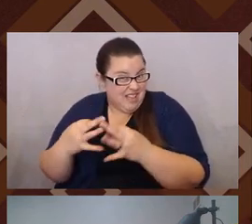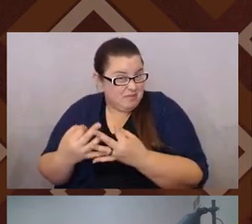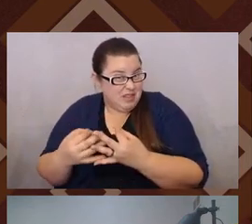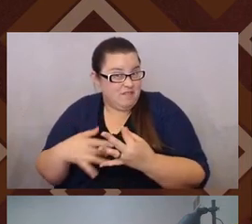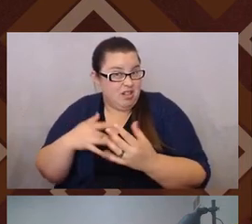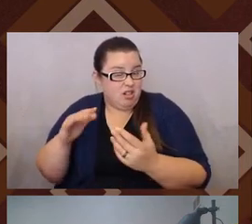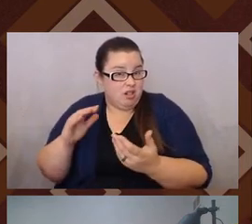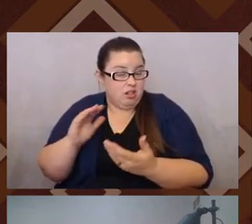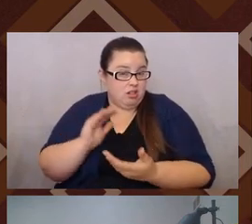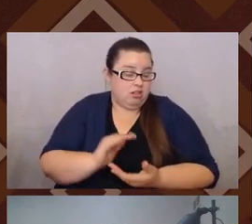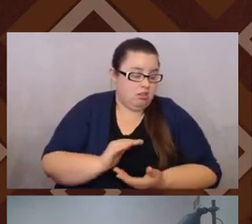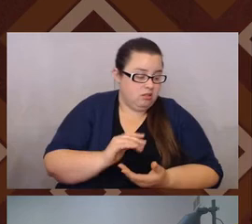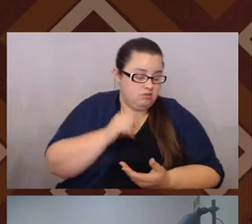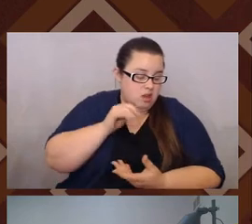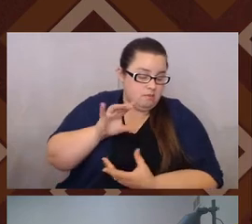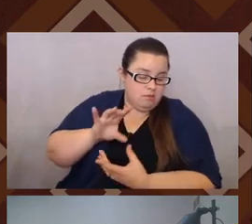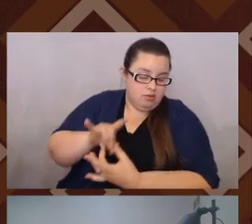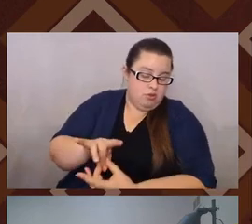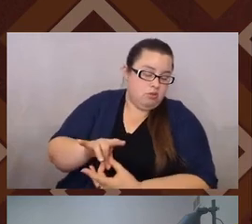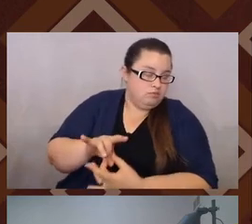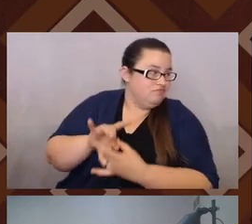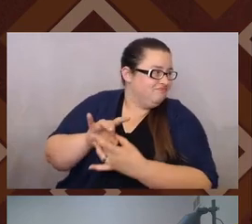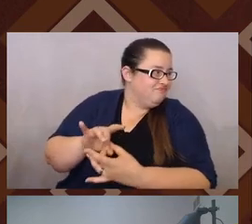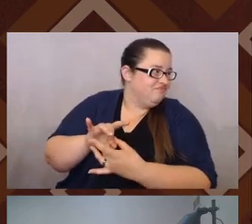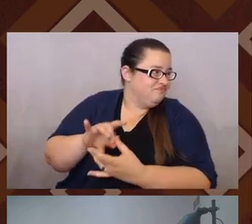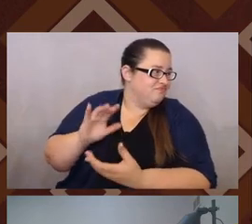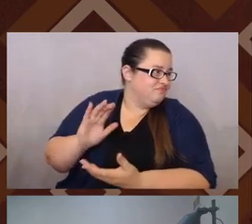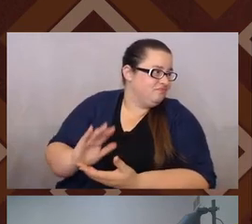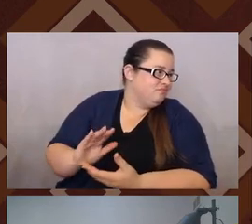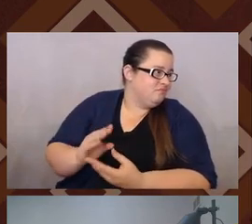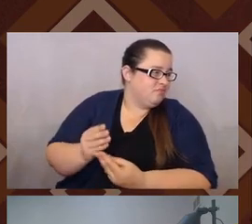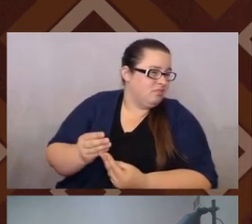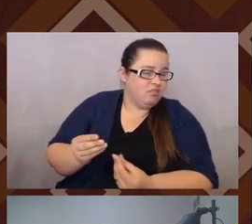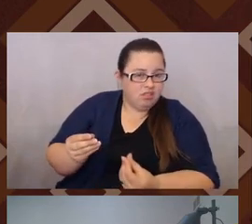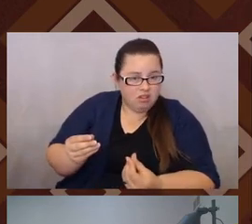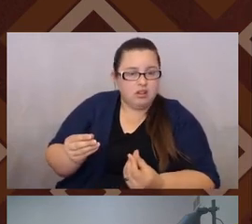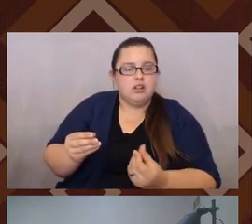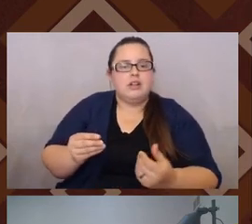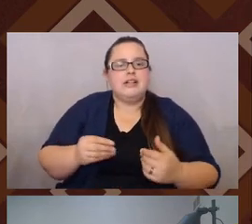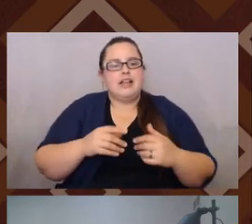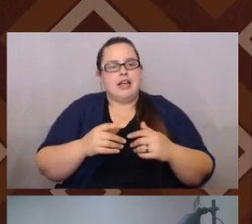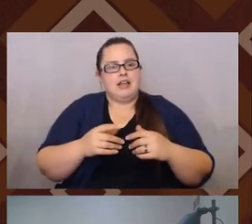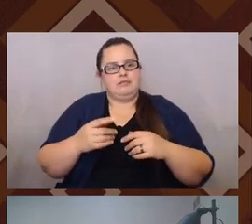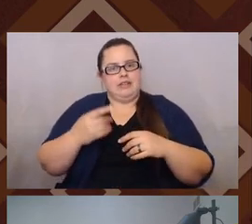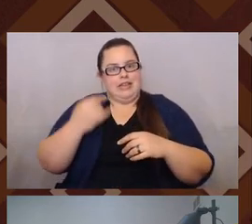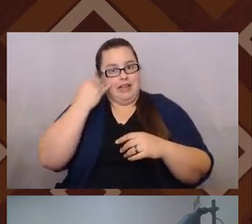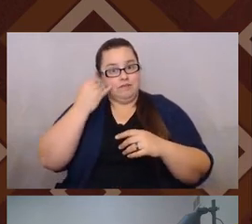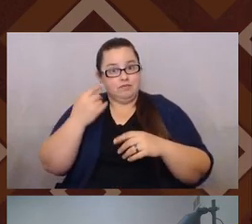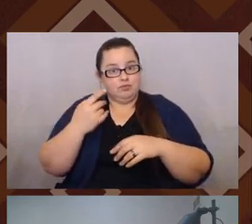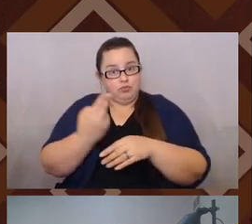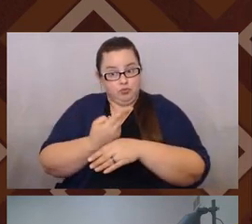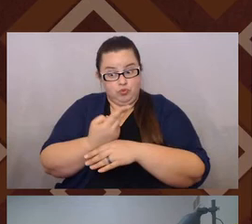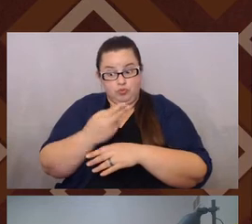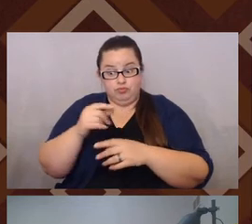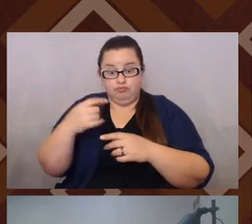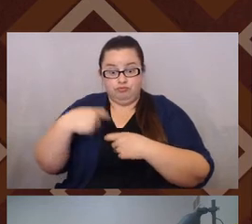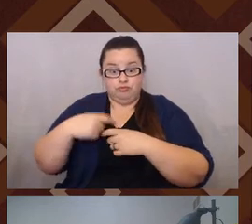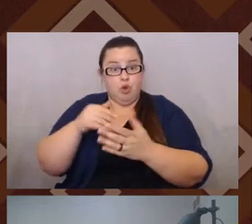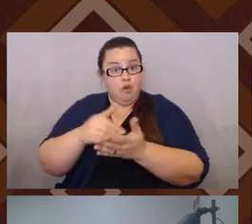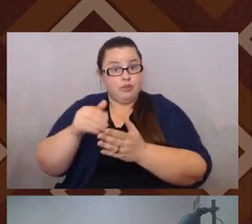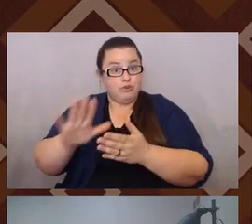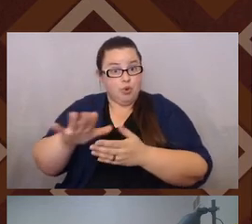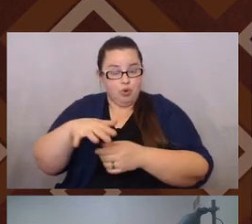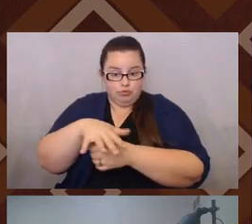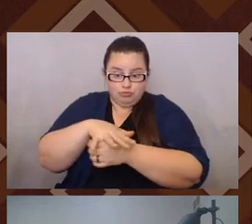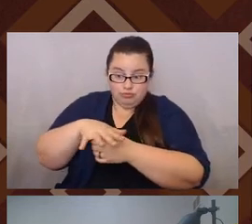Spanish. Especially if that's a language that's spoken more often in your immediate community. Um, and so I think it's just important